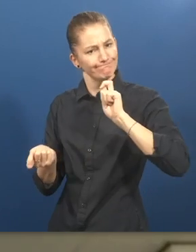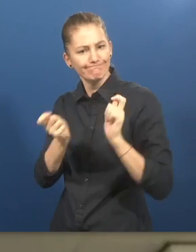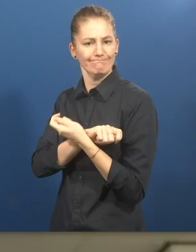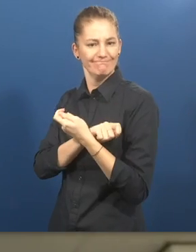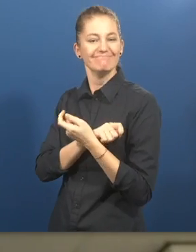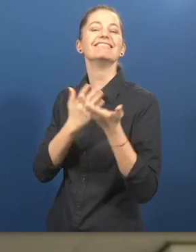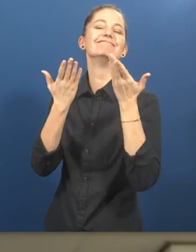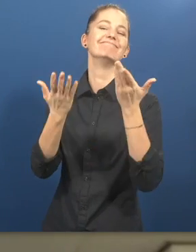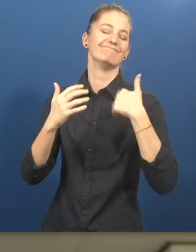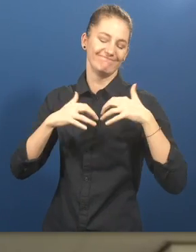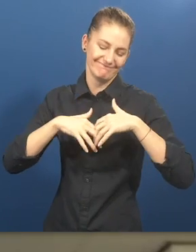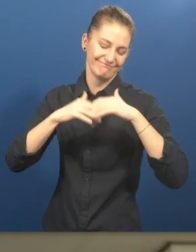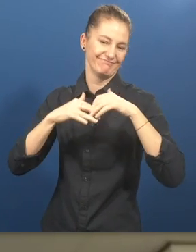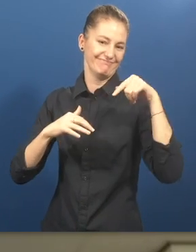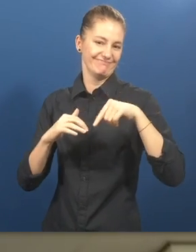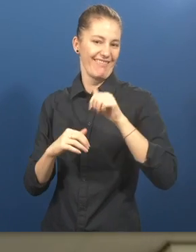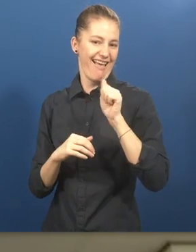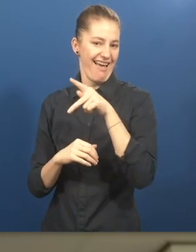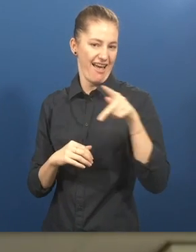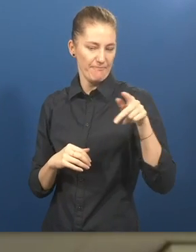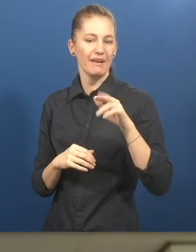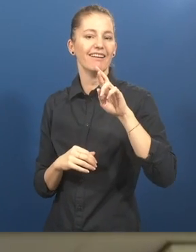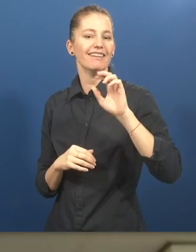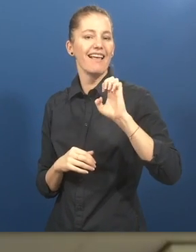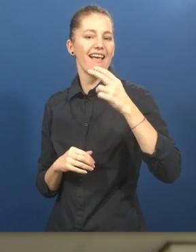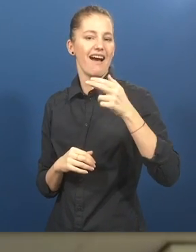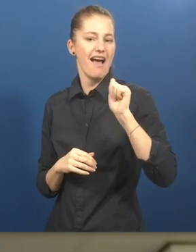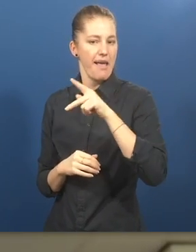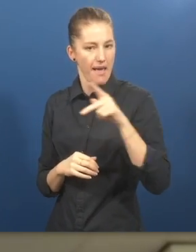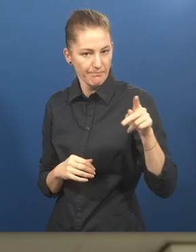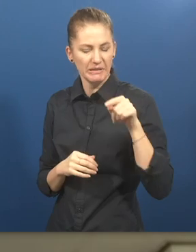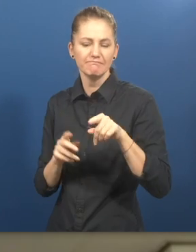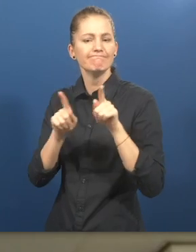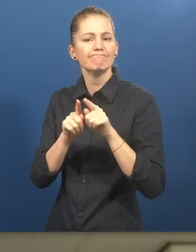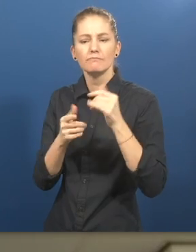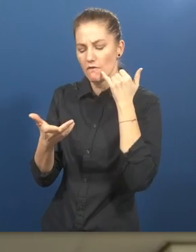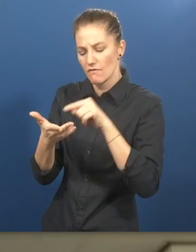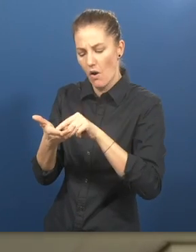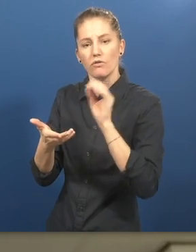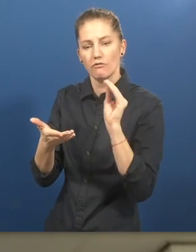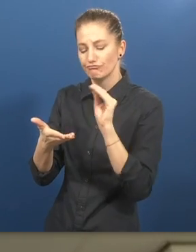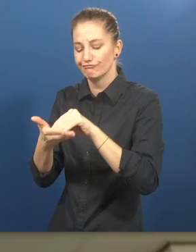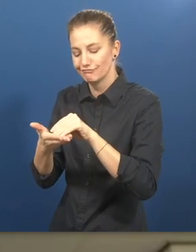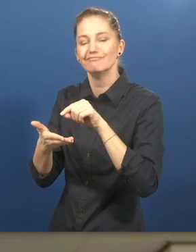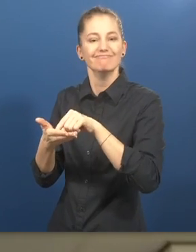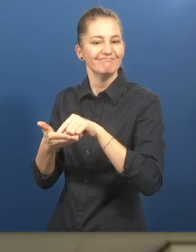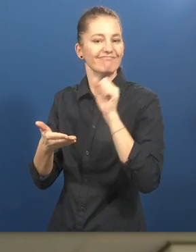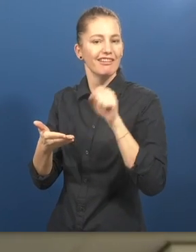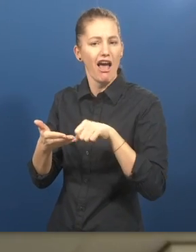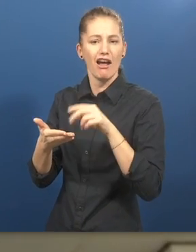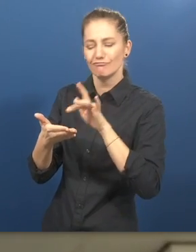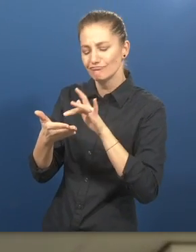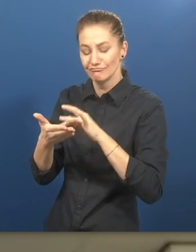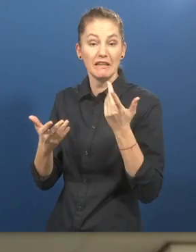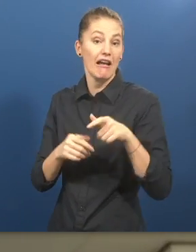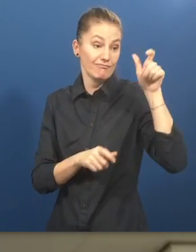developing the Re-App. A smartphone application that will help field workers to do their